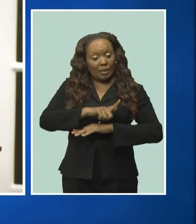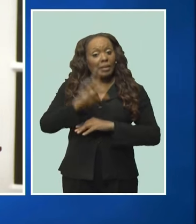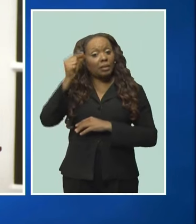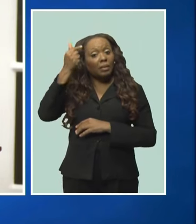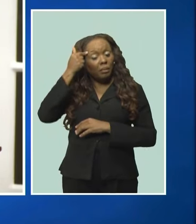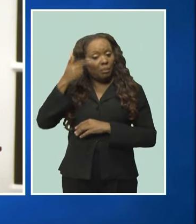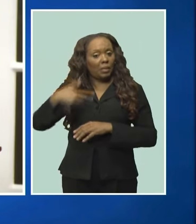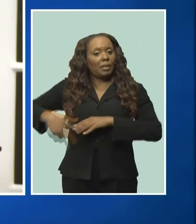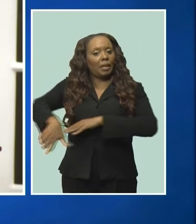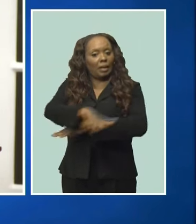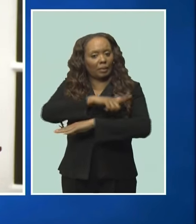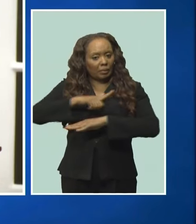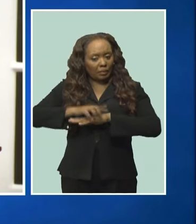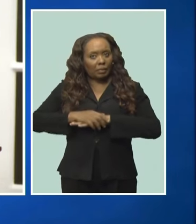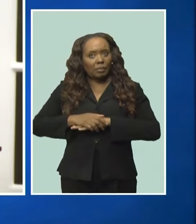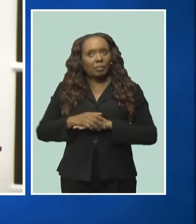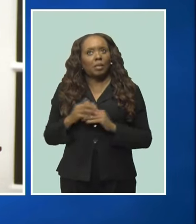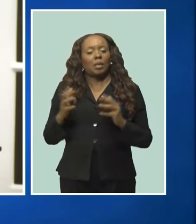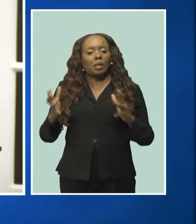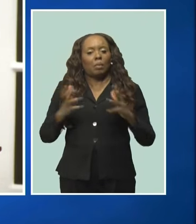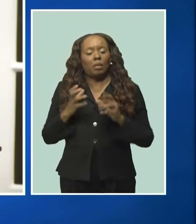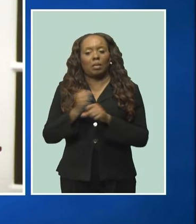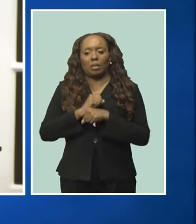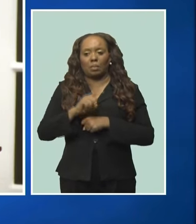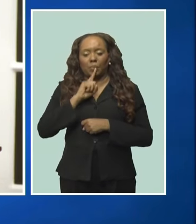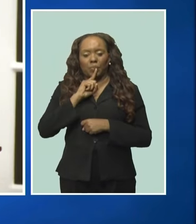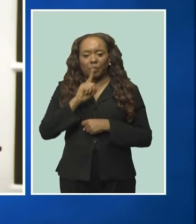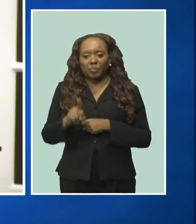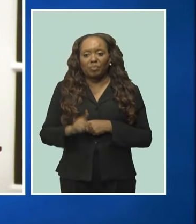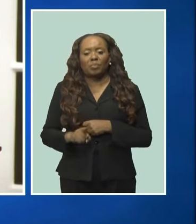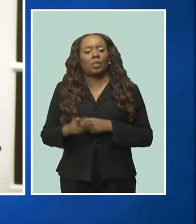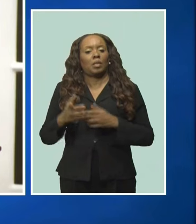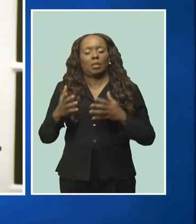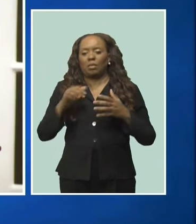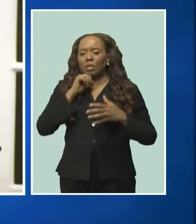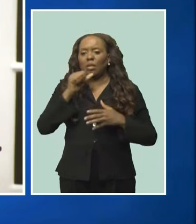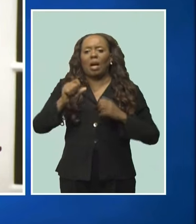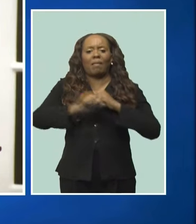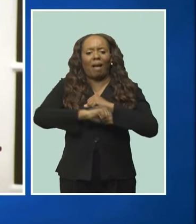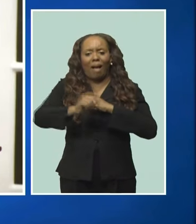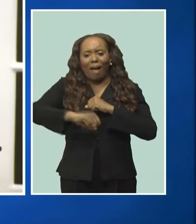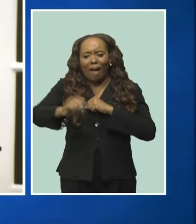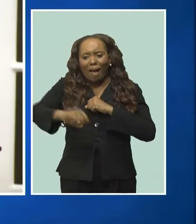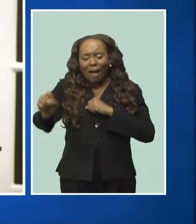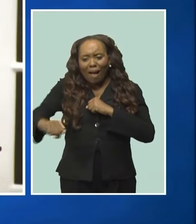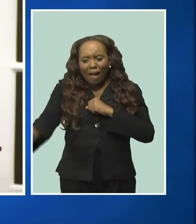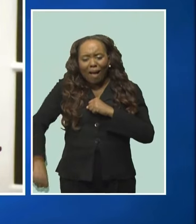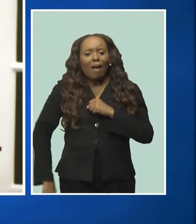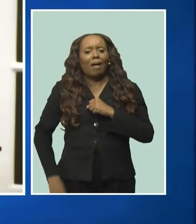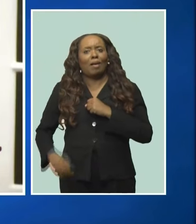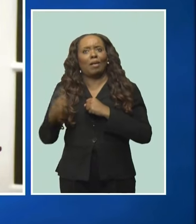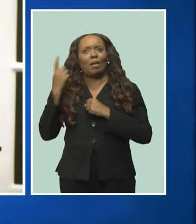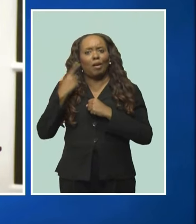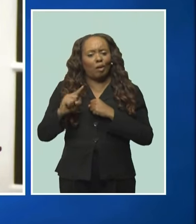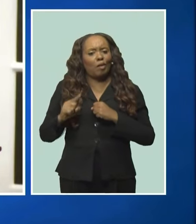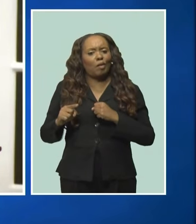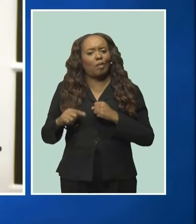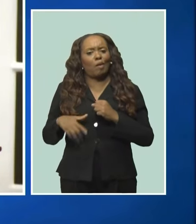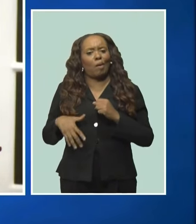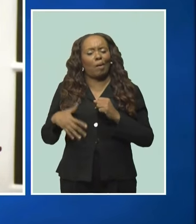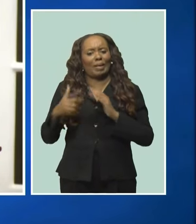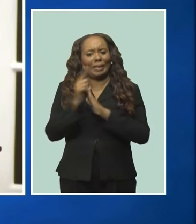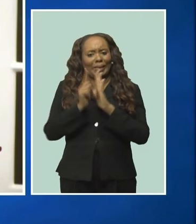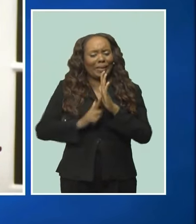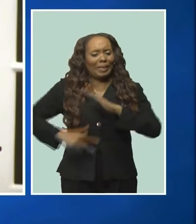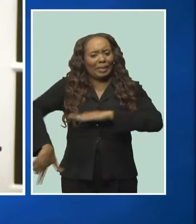greater certainty to title and to relieve attorneys of long and complex title searches of state lands, we will shortly